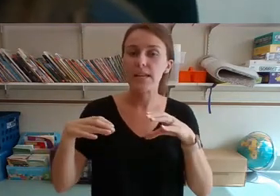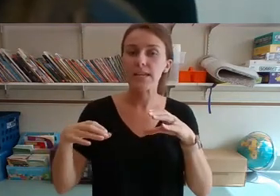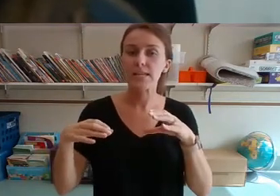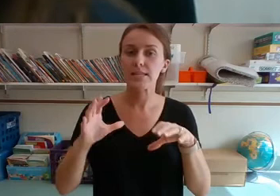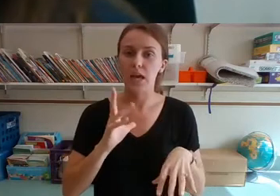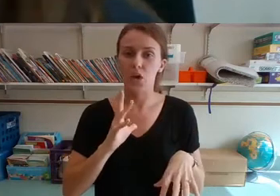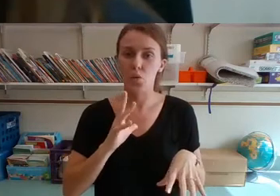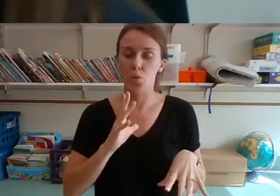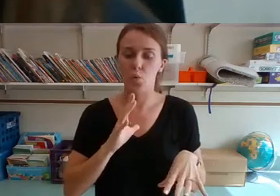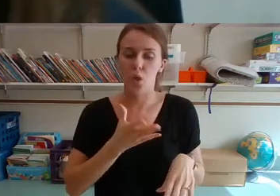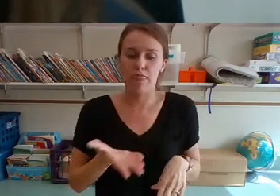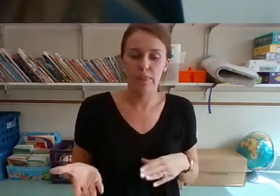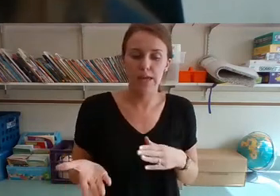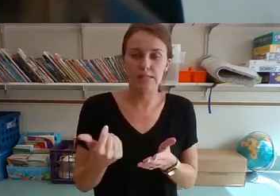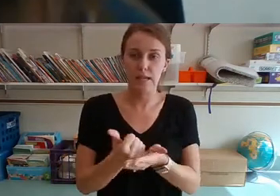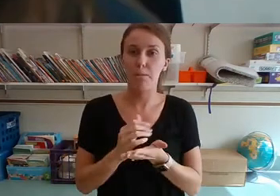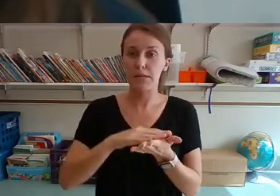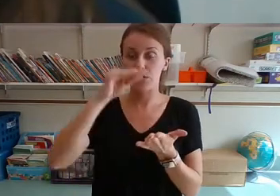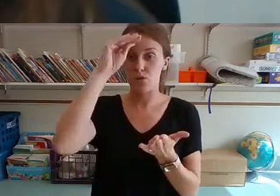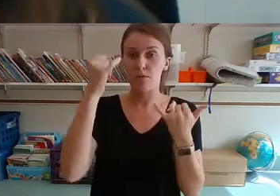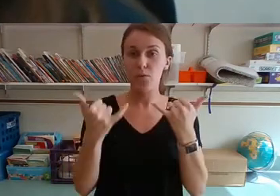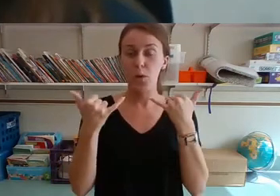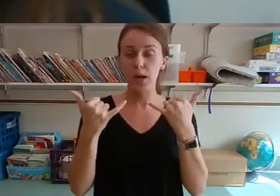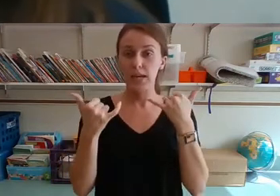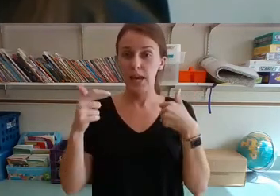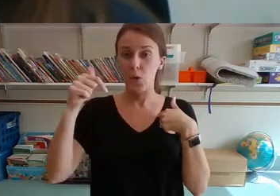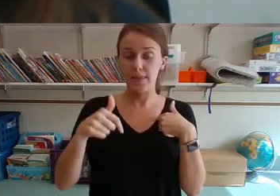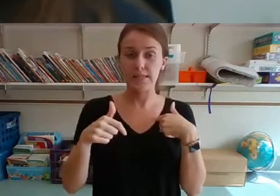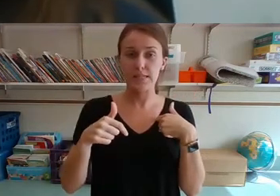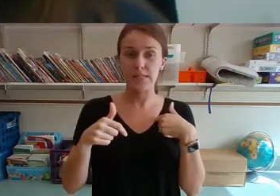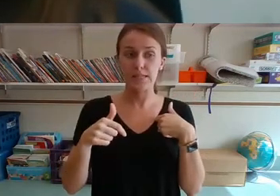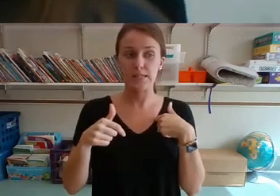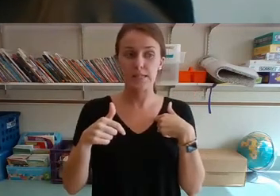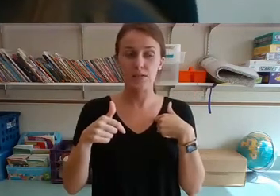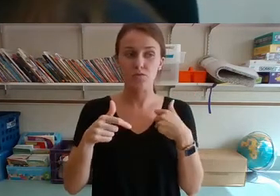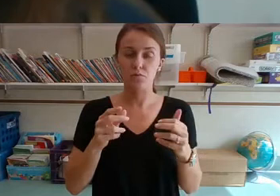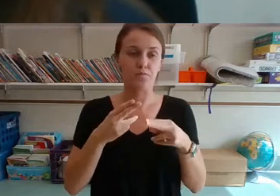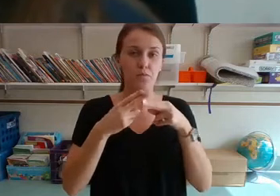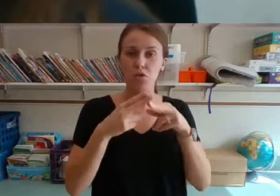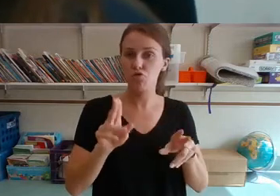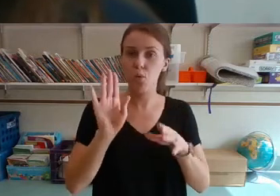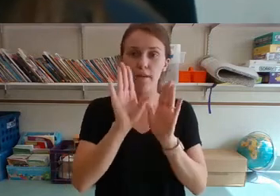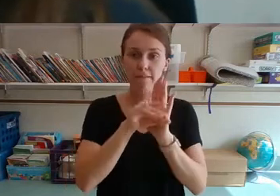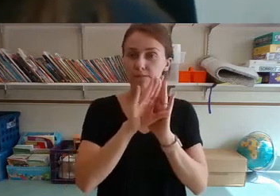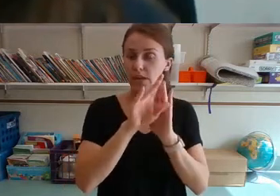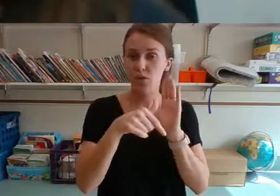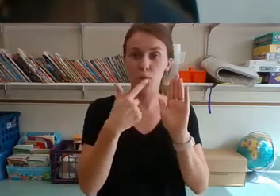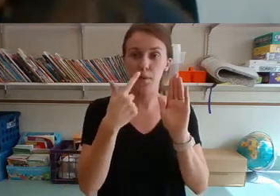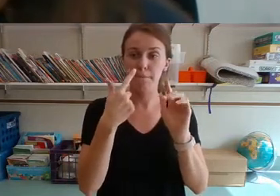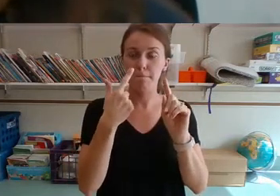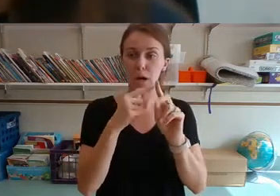things like that. But for right now I just wanted a brief introduction with us talking about respect